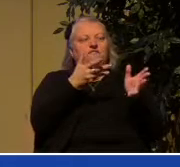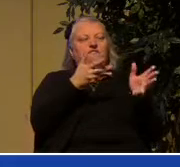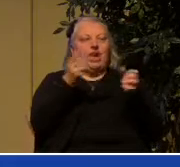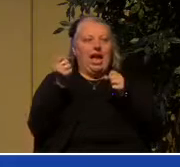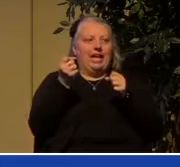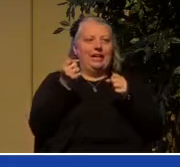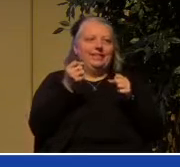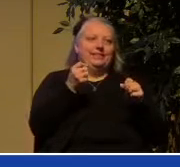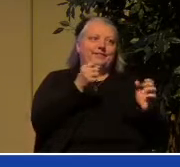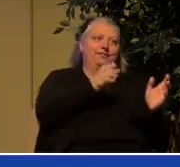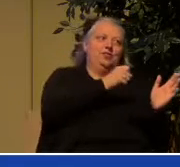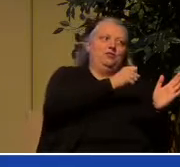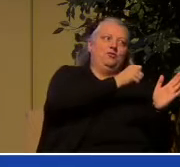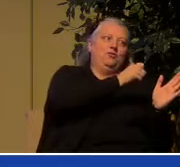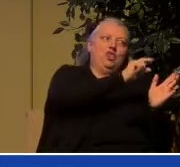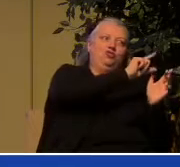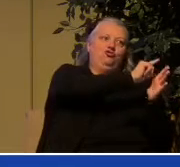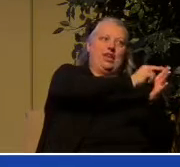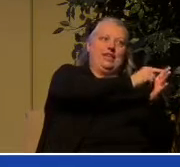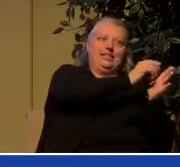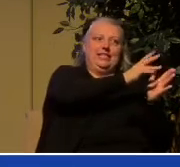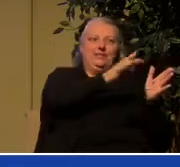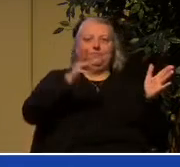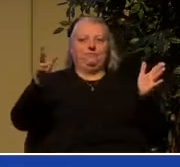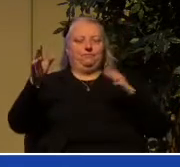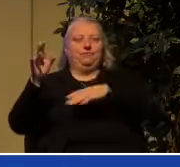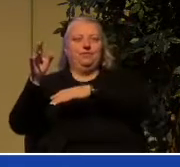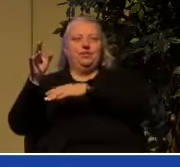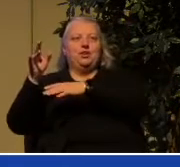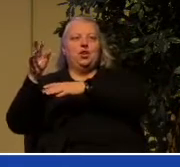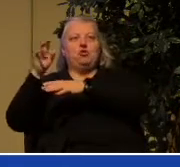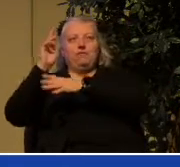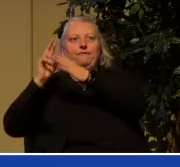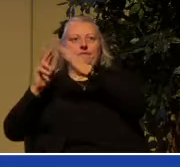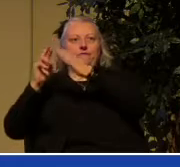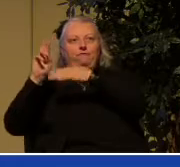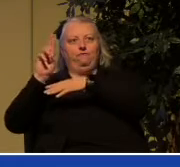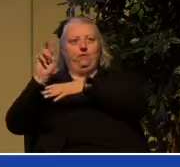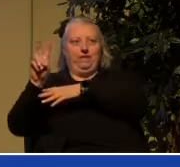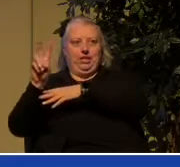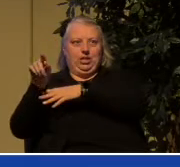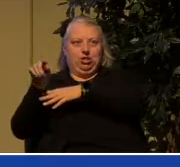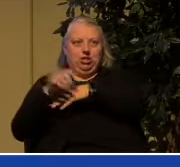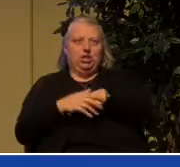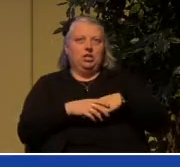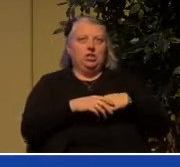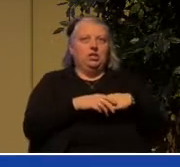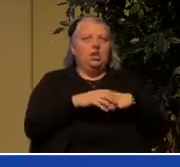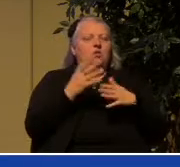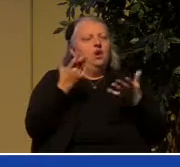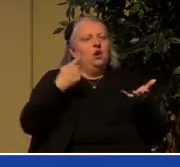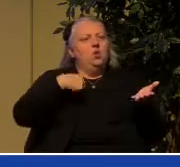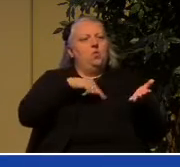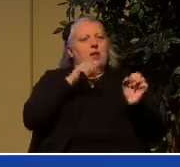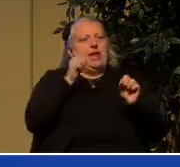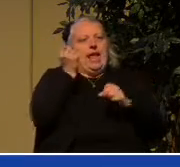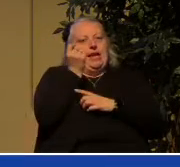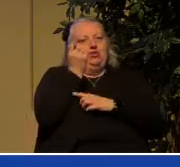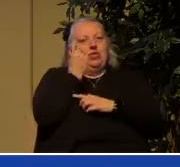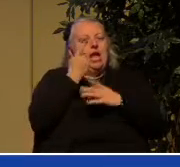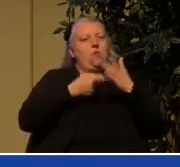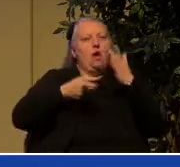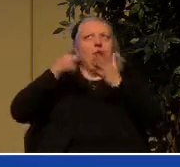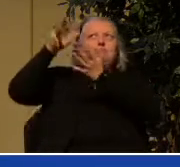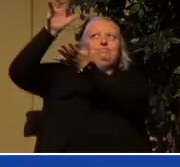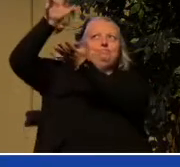scripture to the other so that we can get a handle on what is the inheritance of which we have received